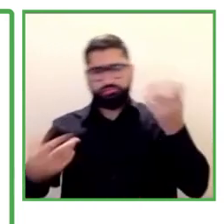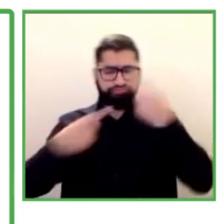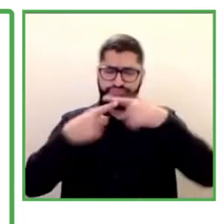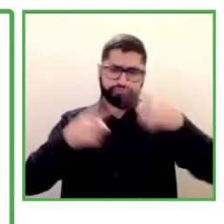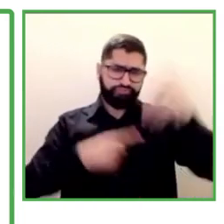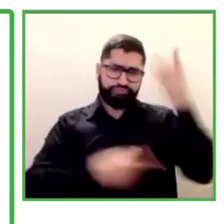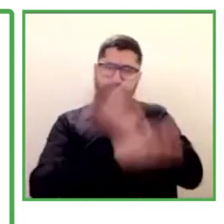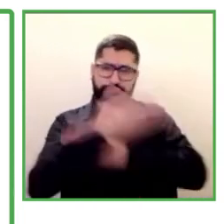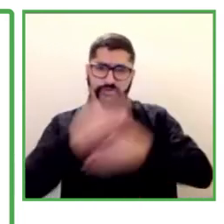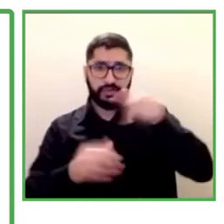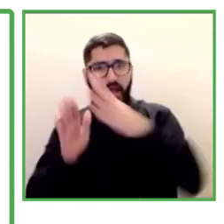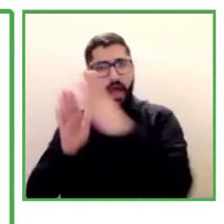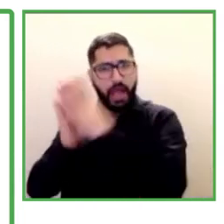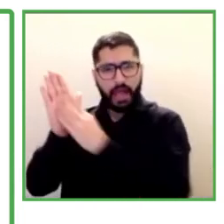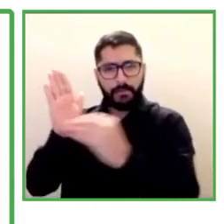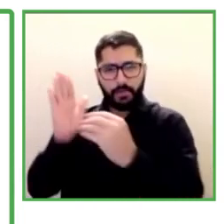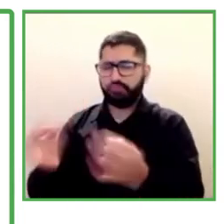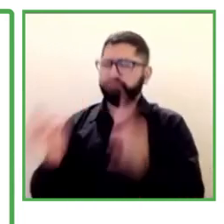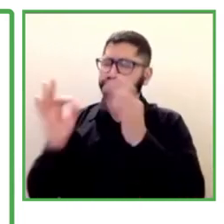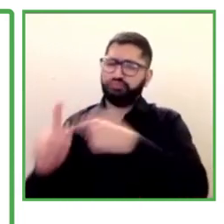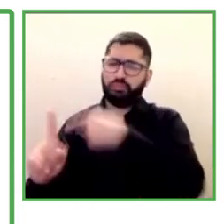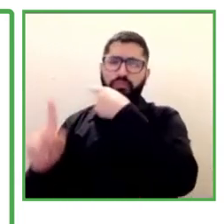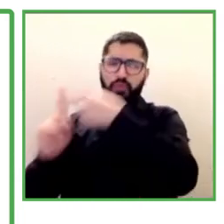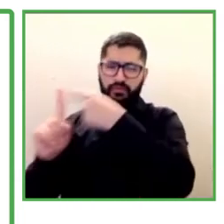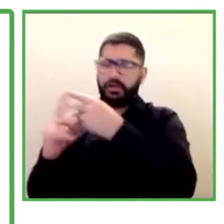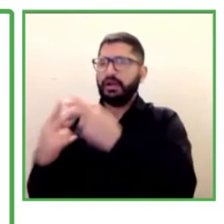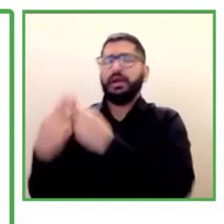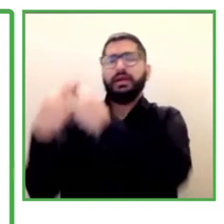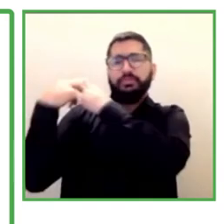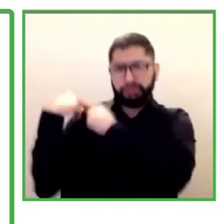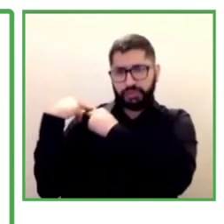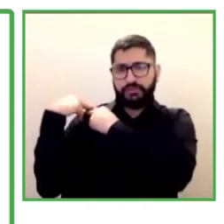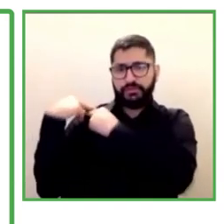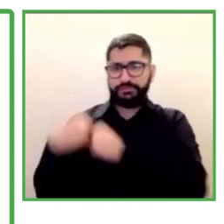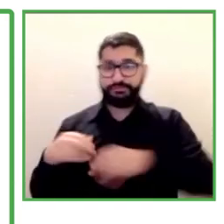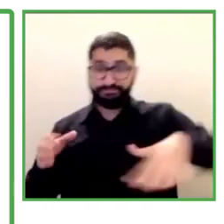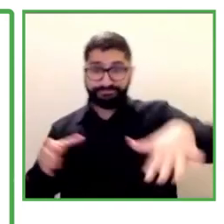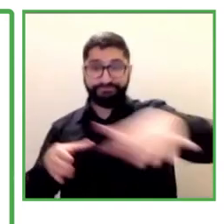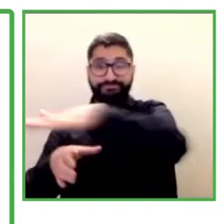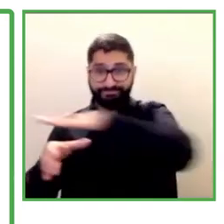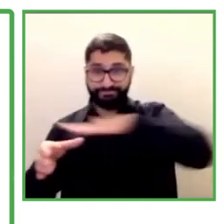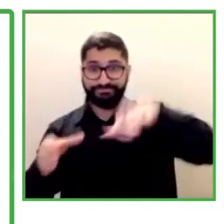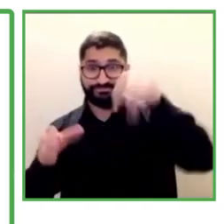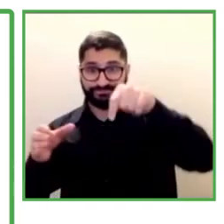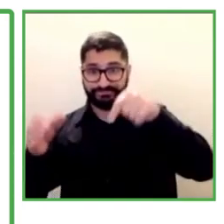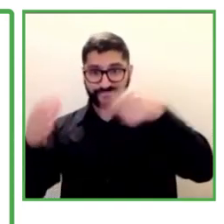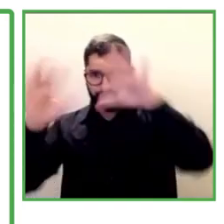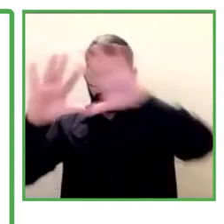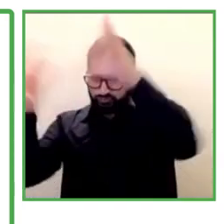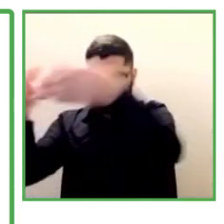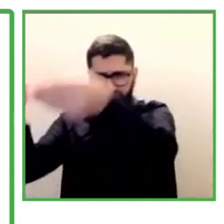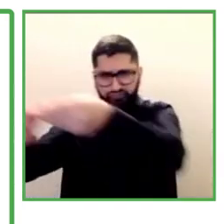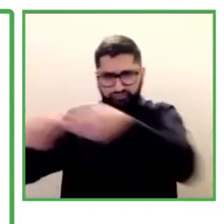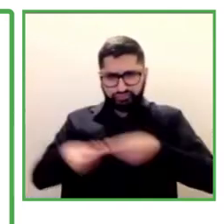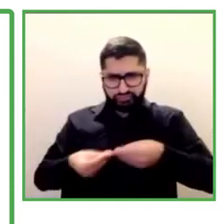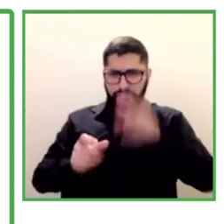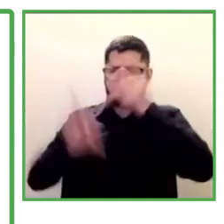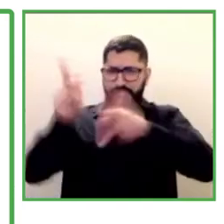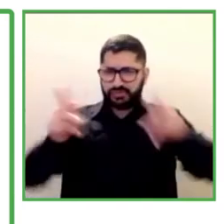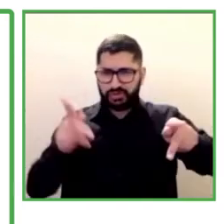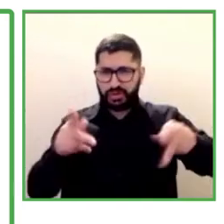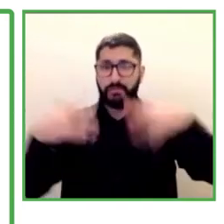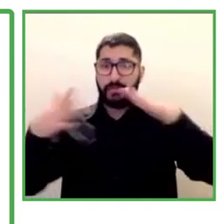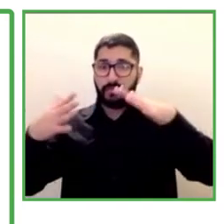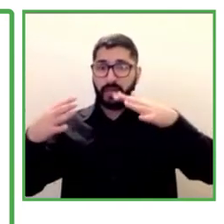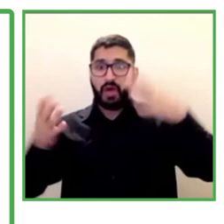that this model is socially responsible because it covers all of the actors. So it is a win win situation